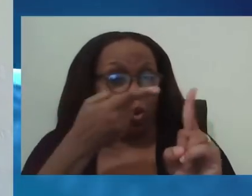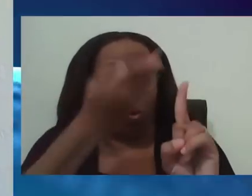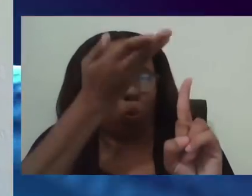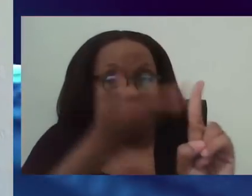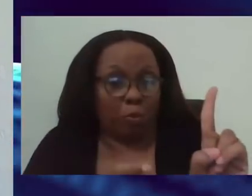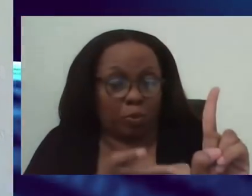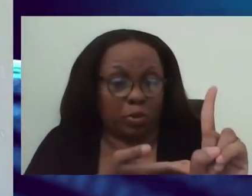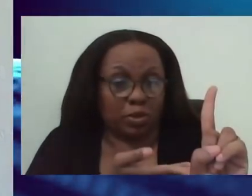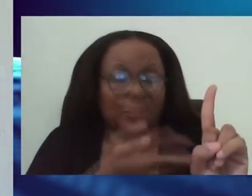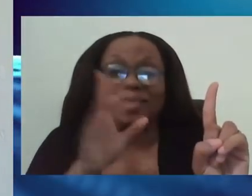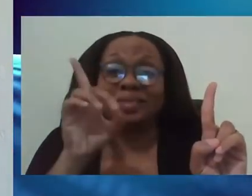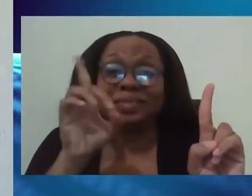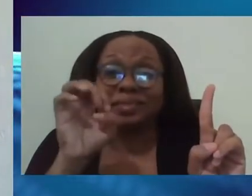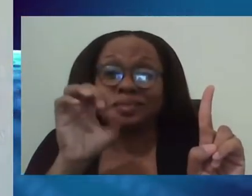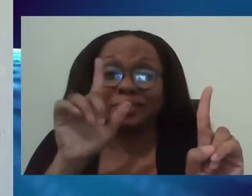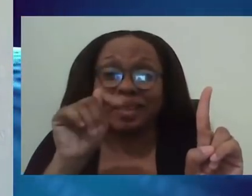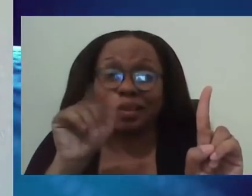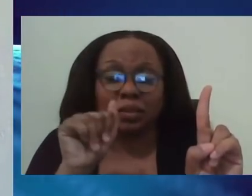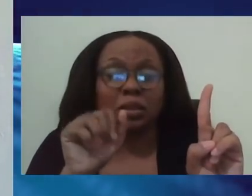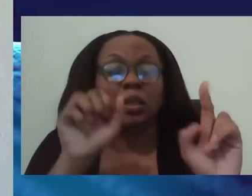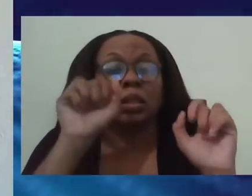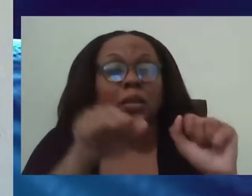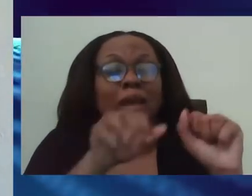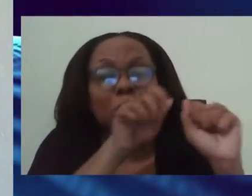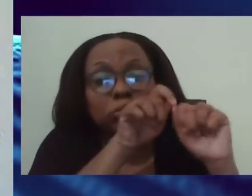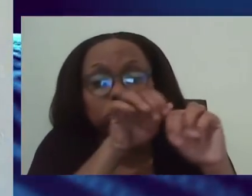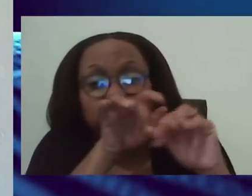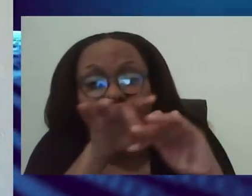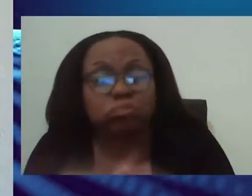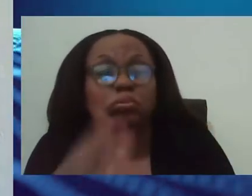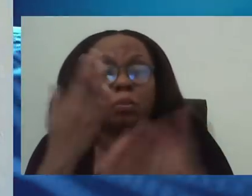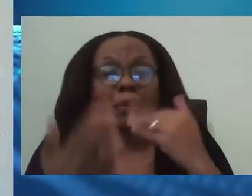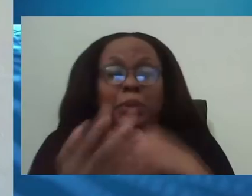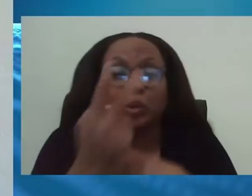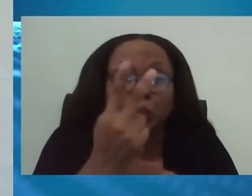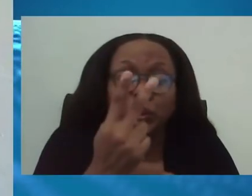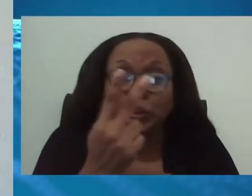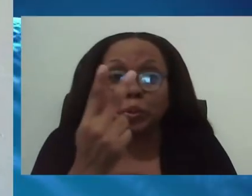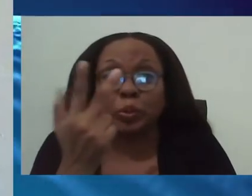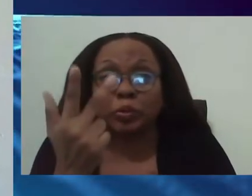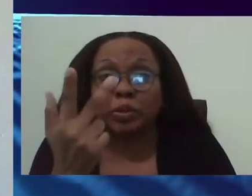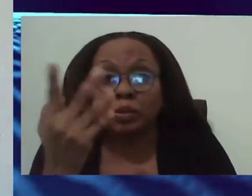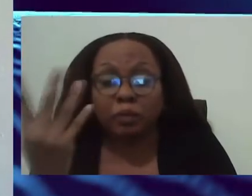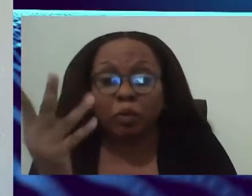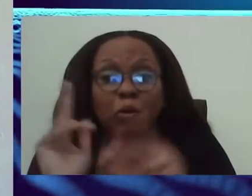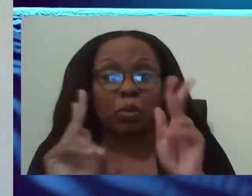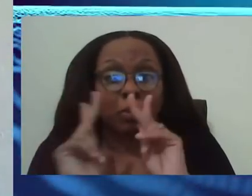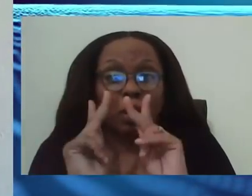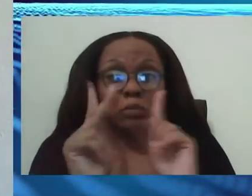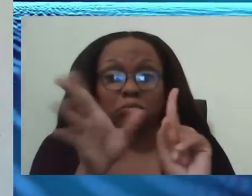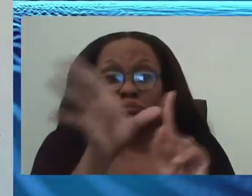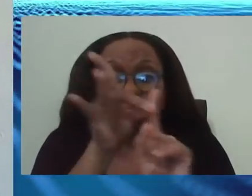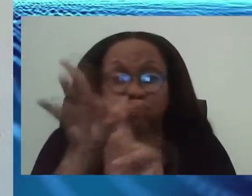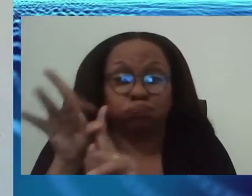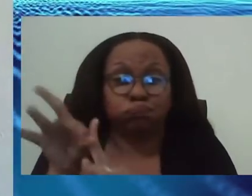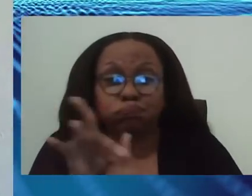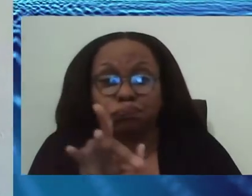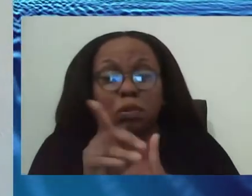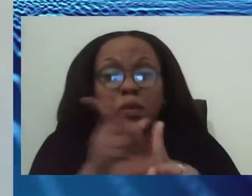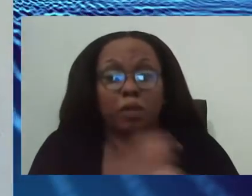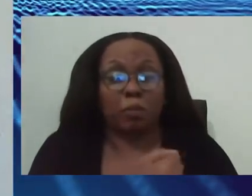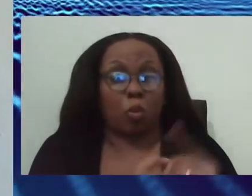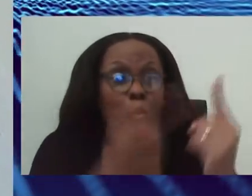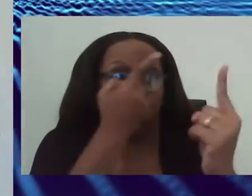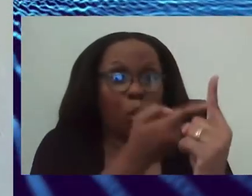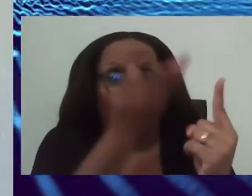than one. So every one case is still producing two, three, four. Um, this particular